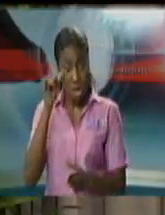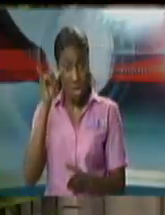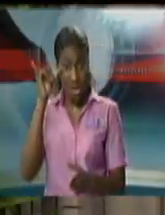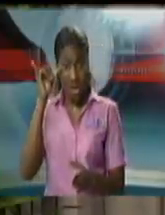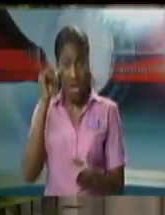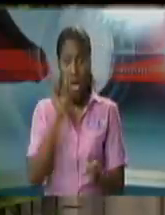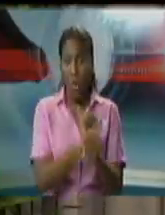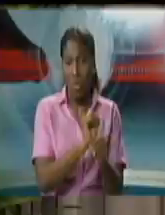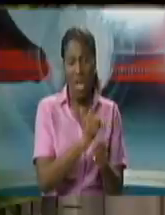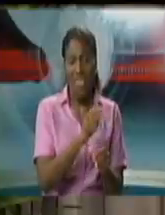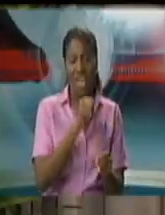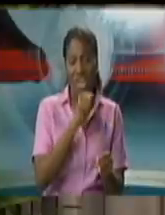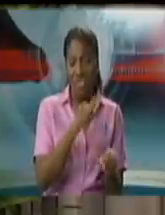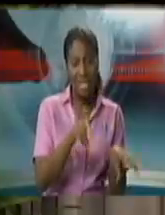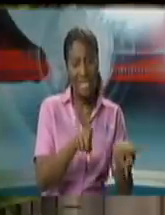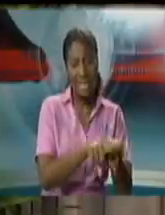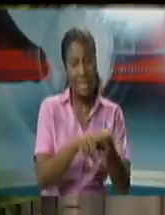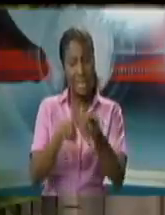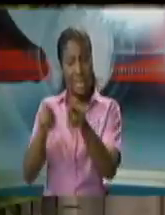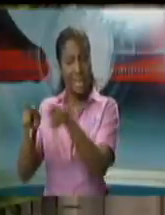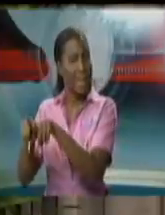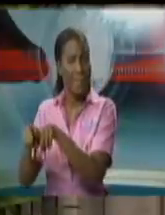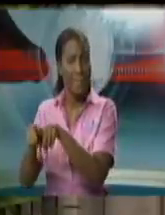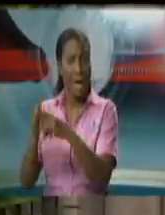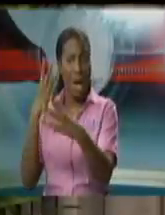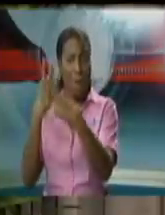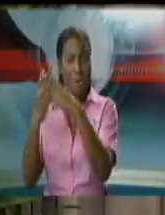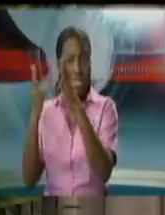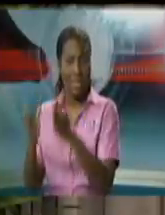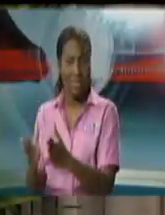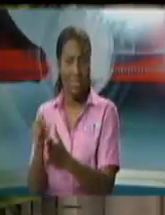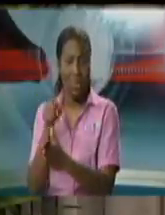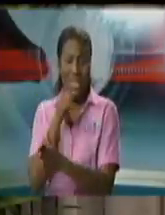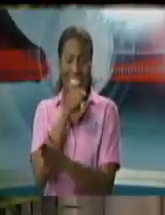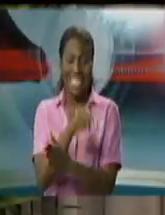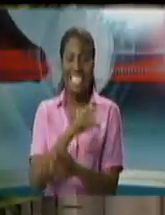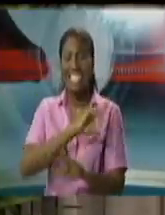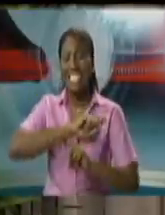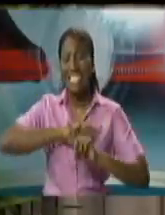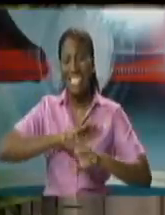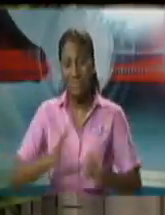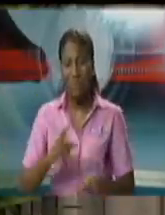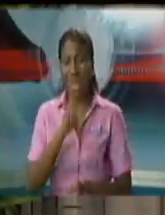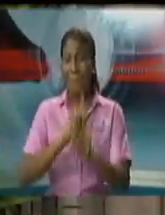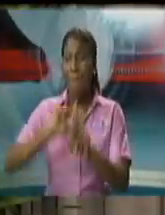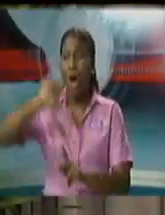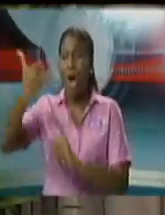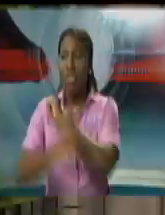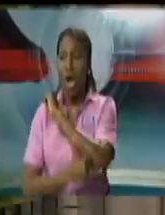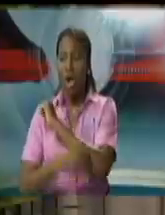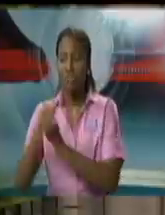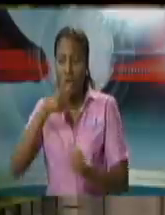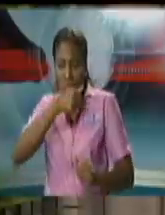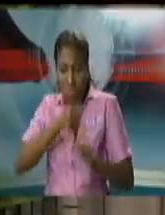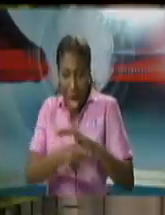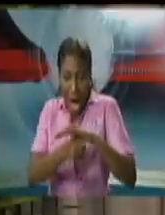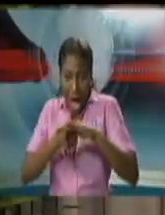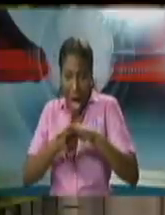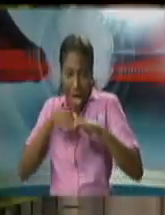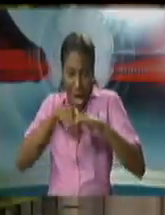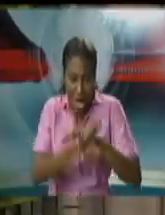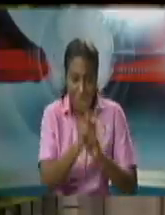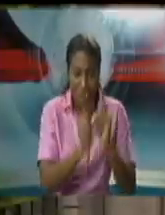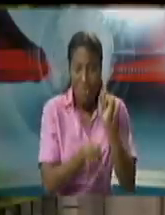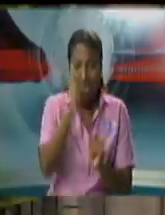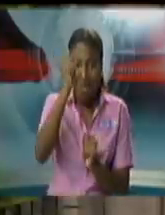court people are in there for breach of the immigration act and in treating with the immigration act the honorable minister has a number of